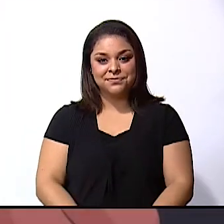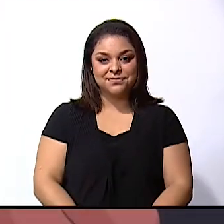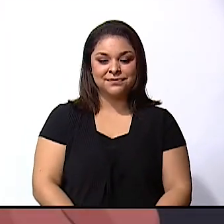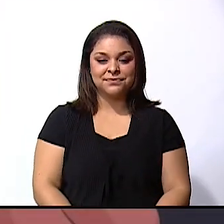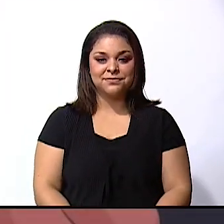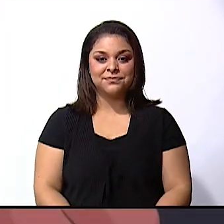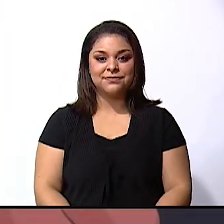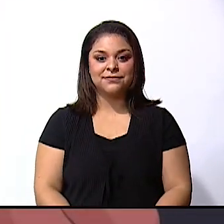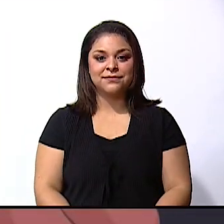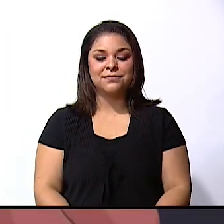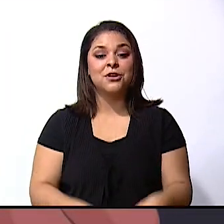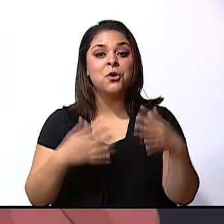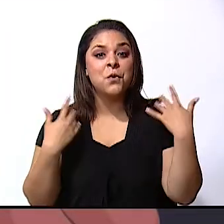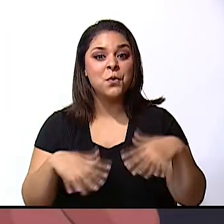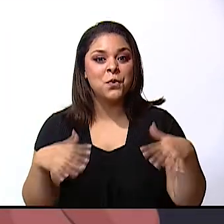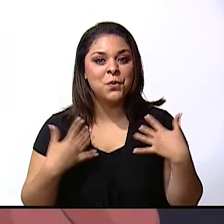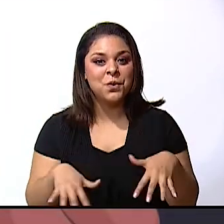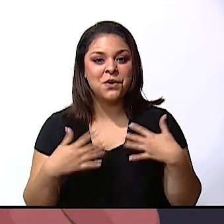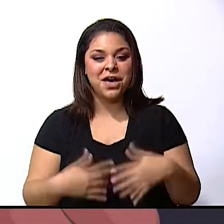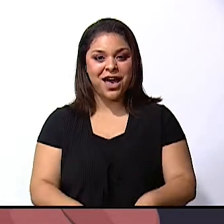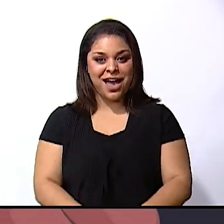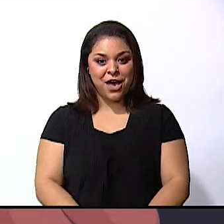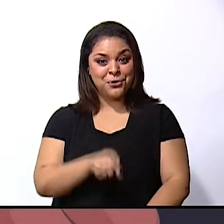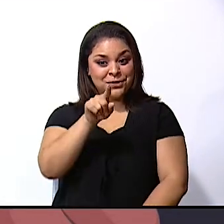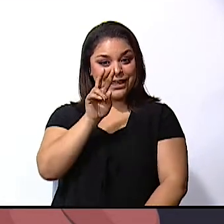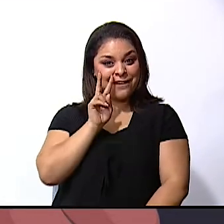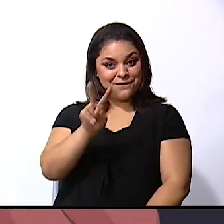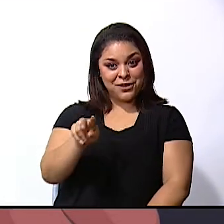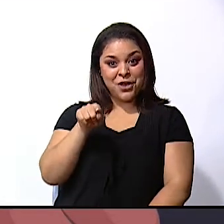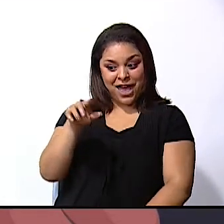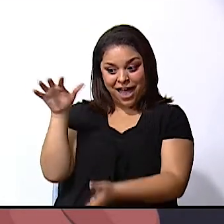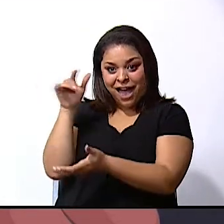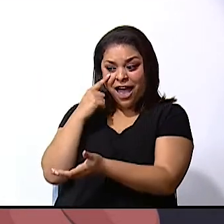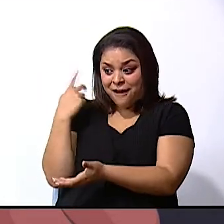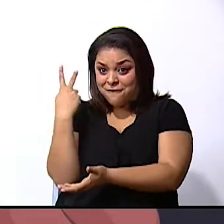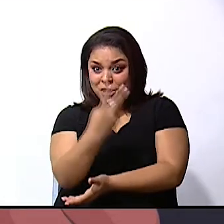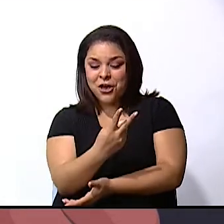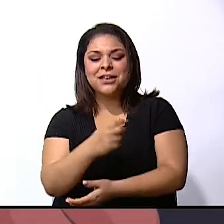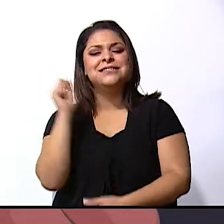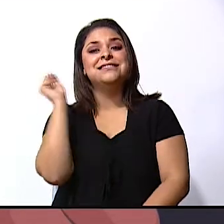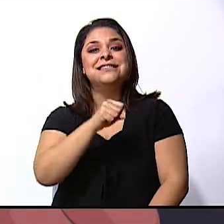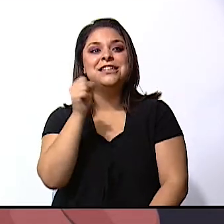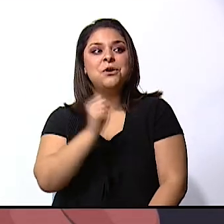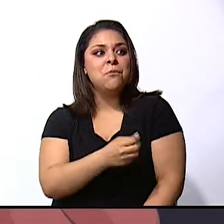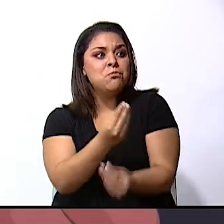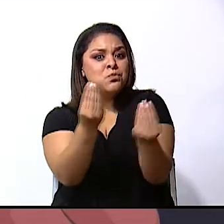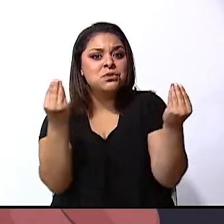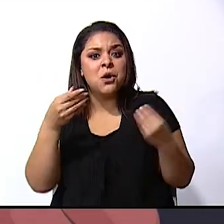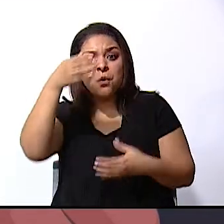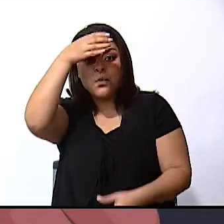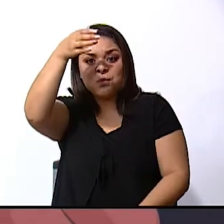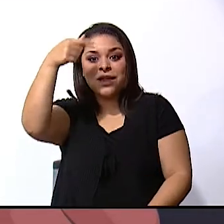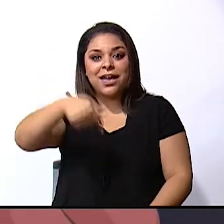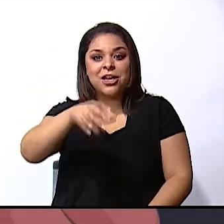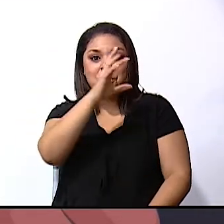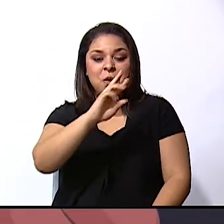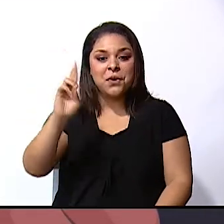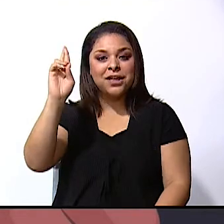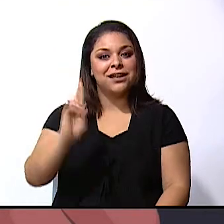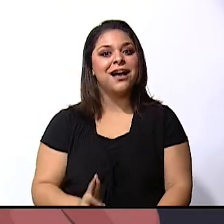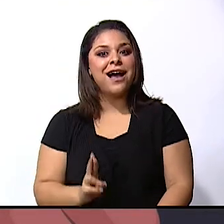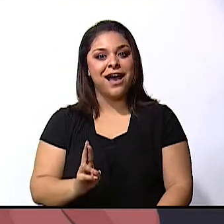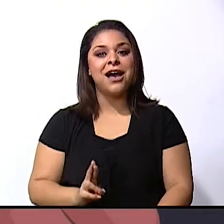wow Wow. Did you see Arlene? Yes. We have many cultures here in Costa Rica.